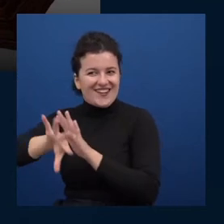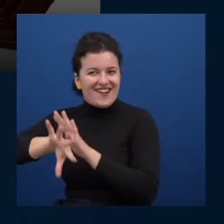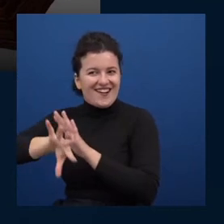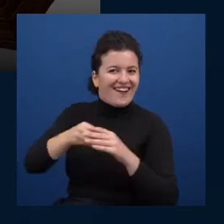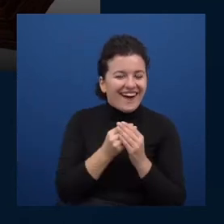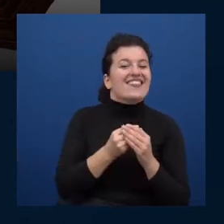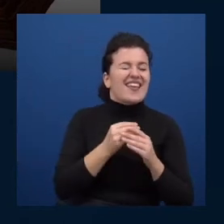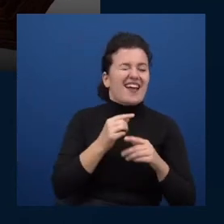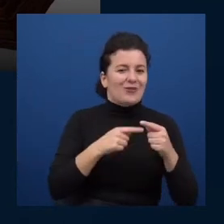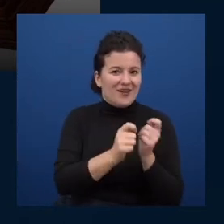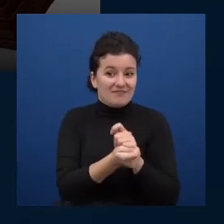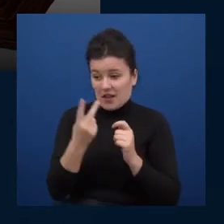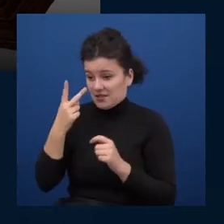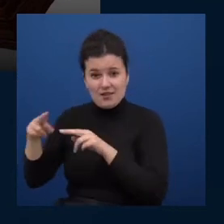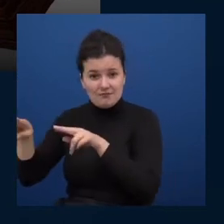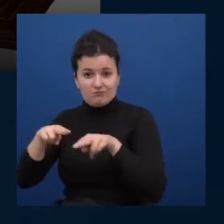record player on the right